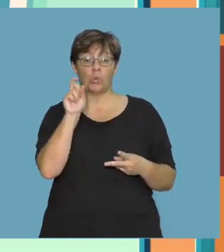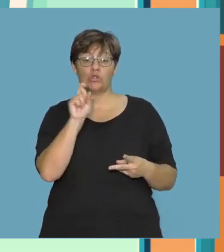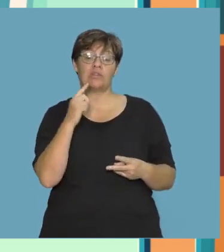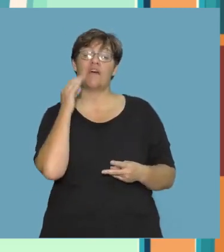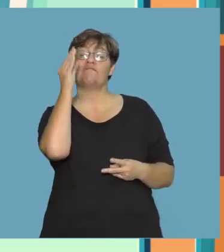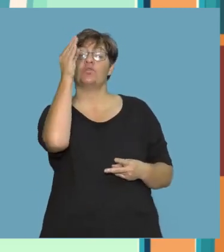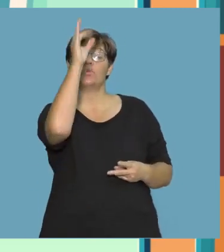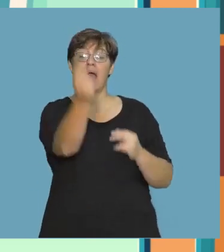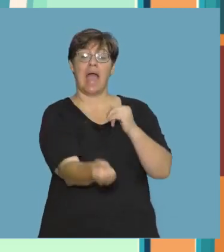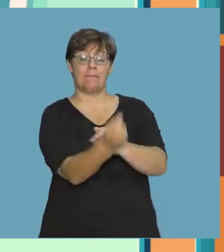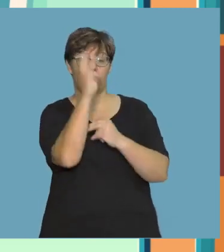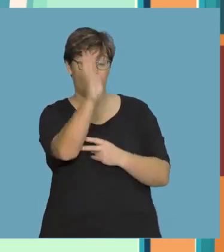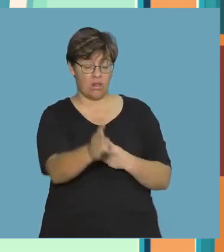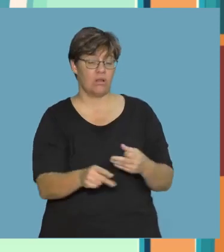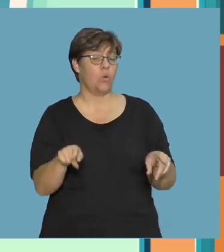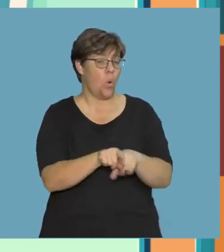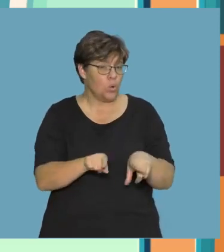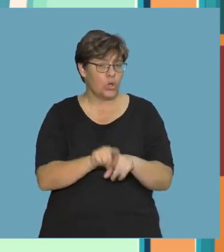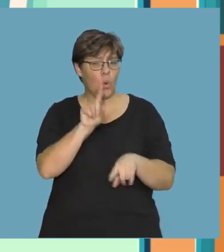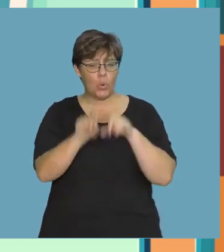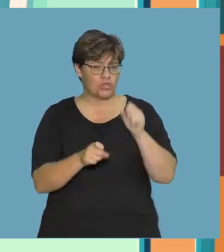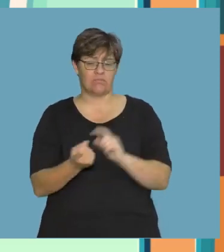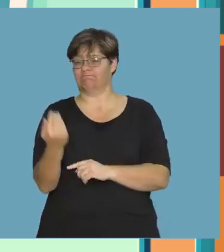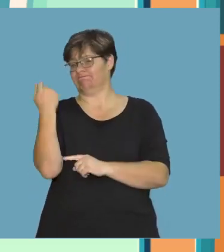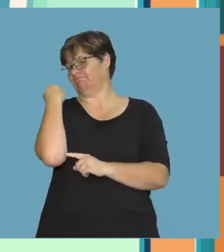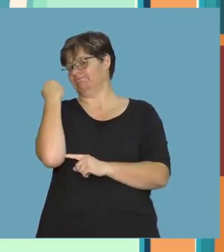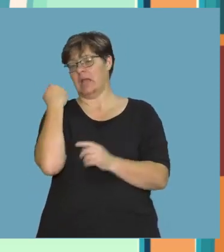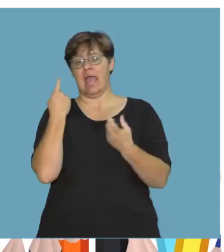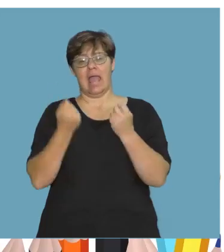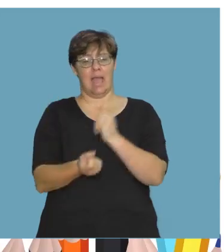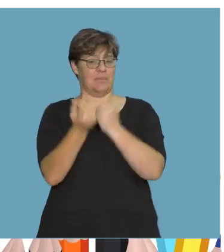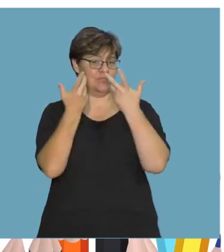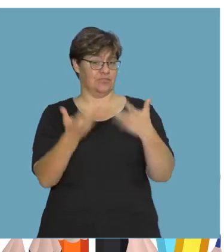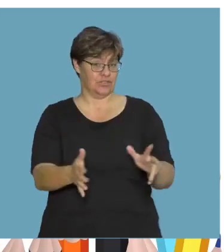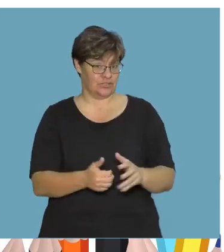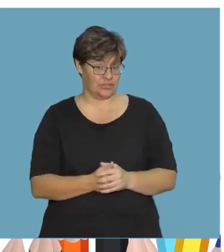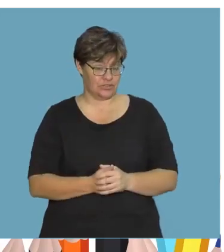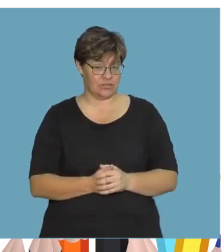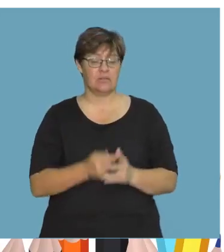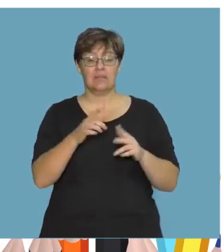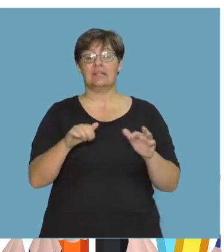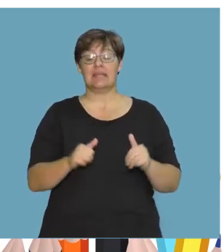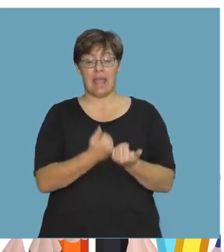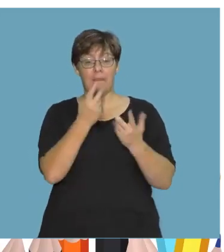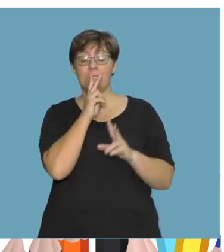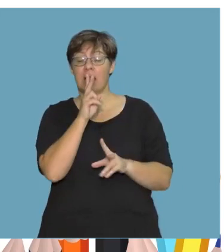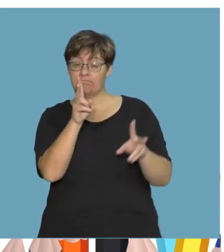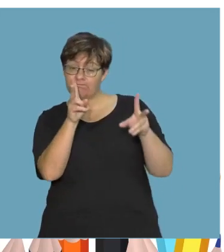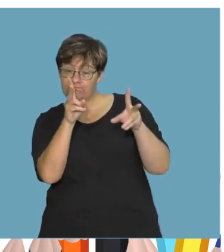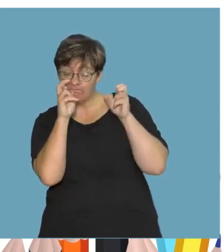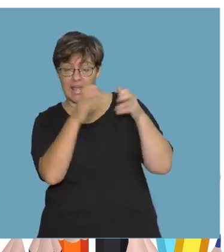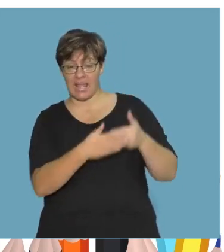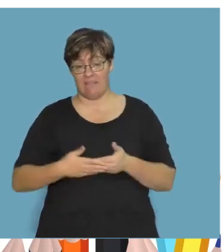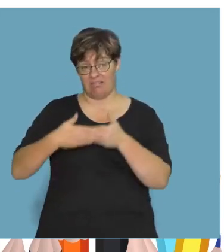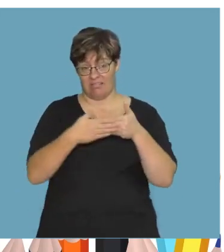And we ask questions about things that have already happened. In this game, you need to listen very carefully and tell me